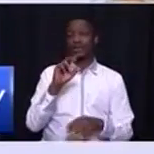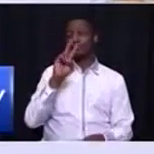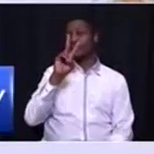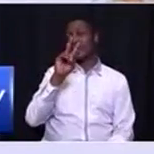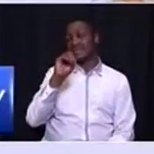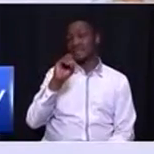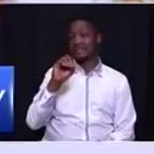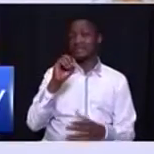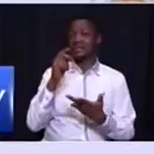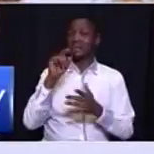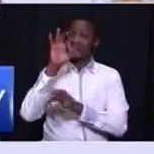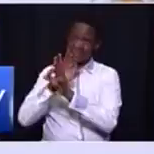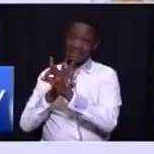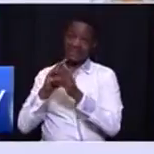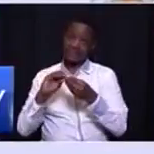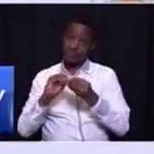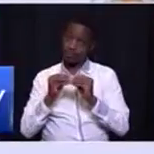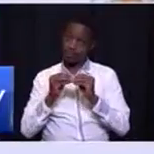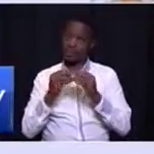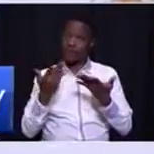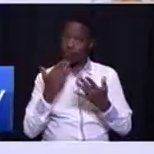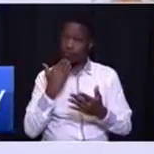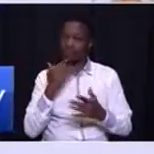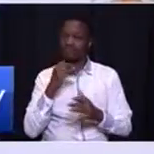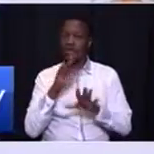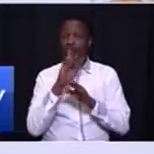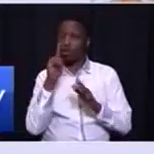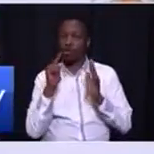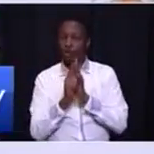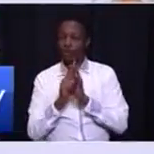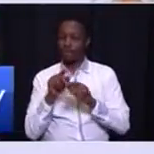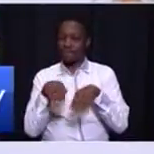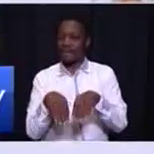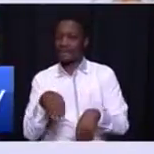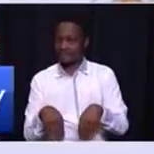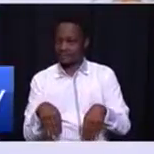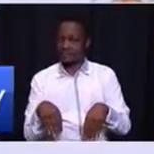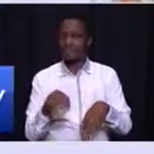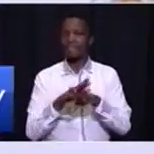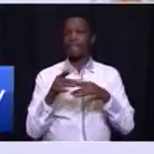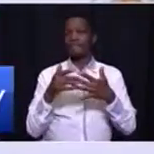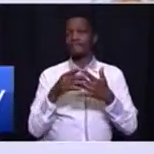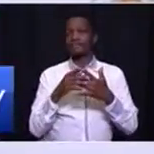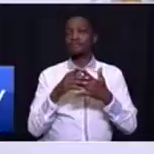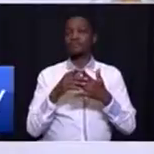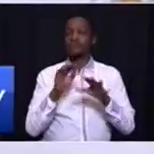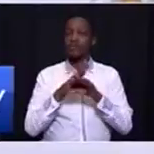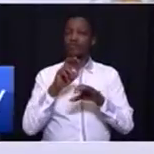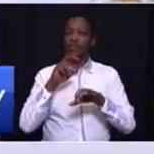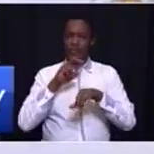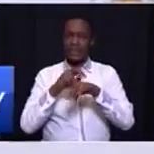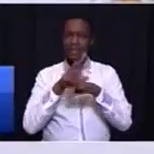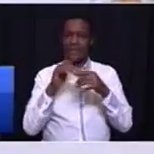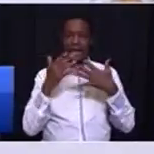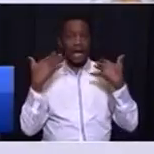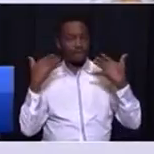is produced largely by artisanal miners. So, honorable members, we need a fresh approach